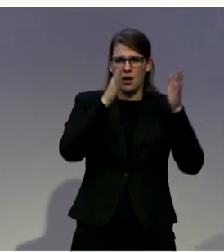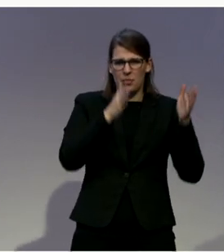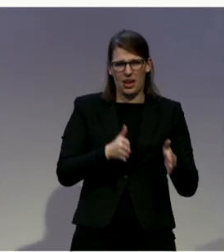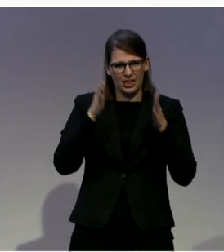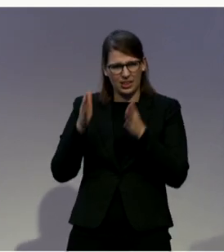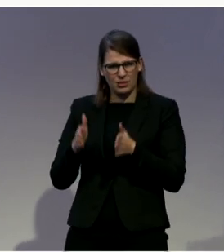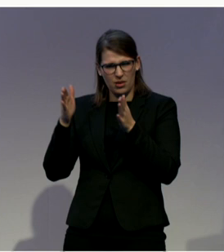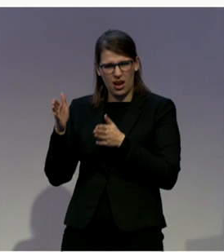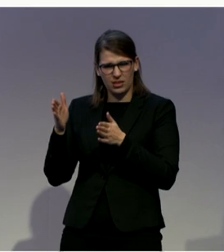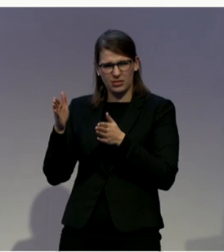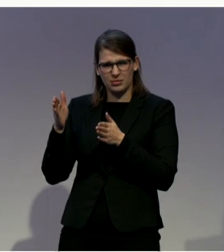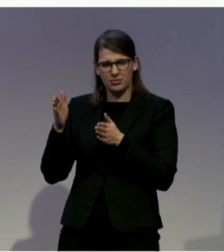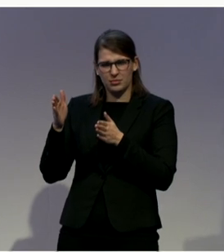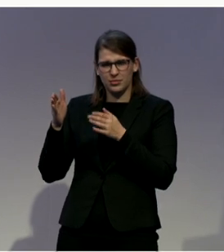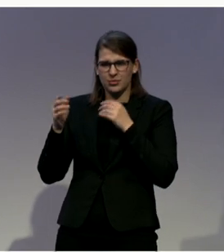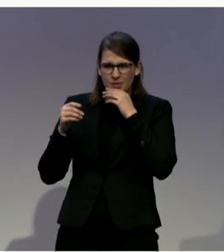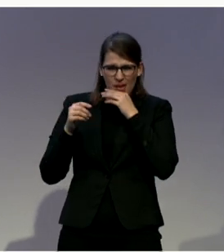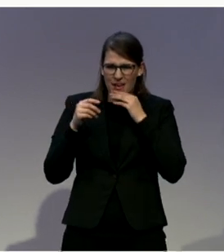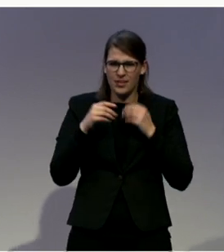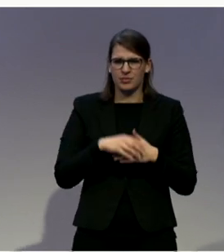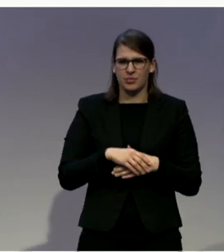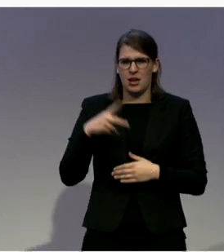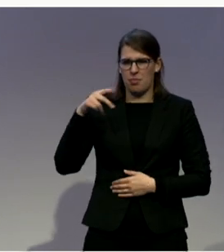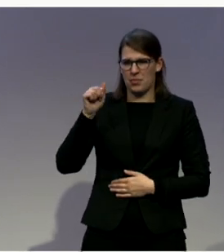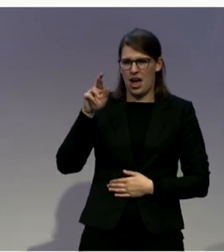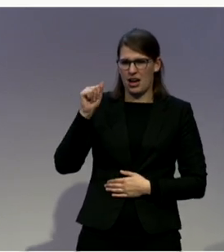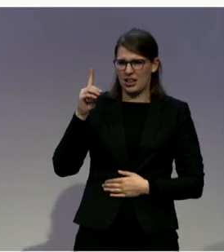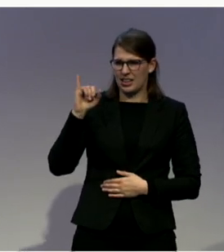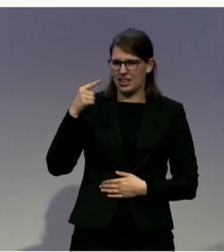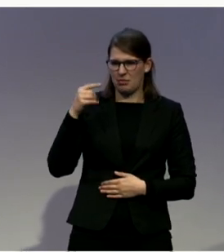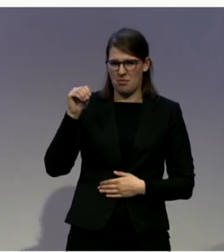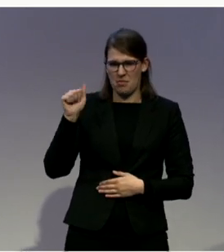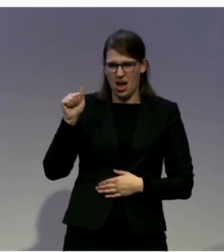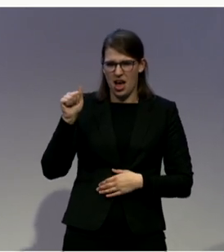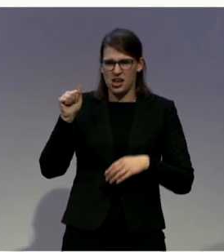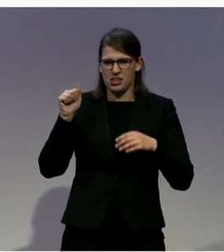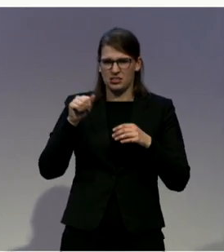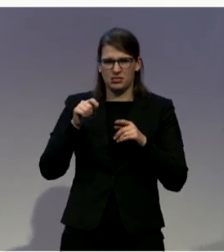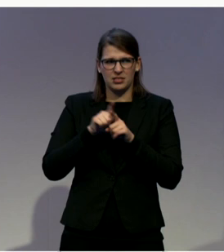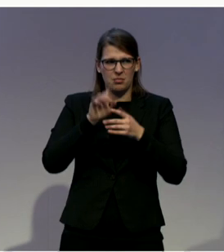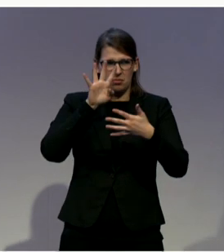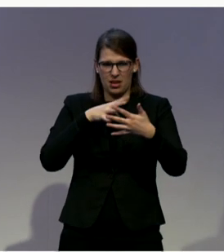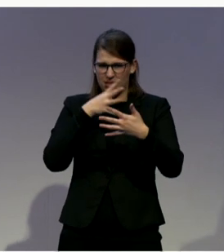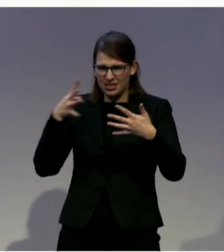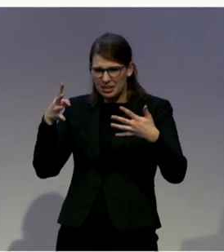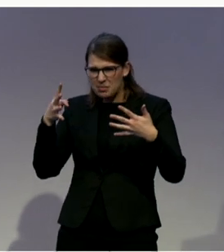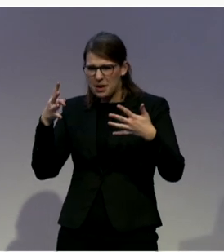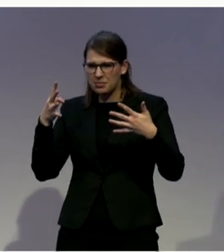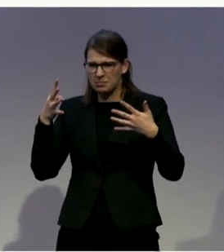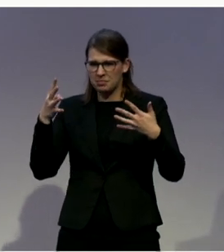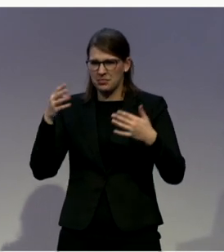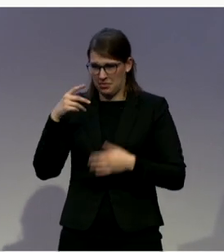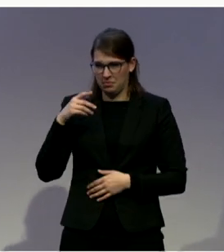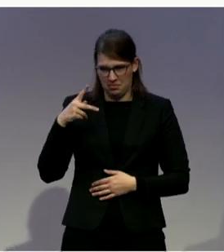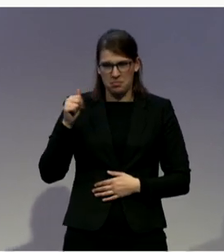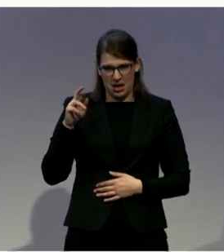about. So my question is from your experience, if you would have to put in a priority, is it more